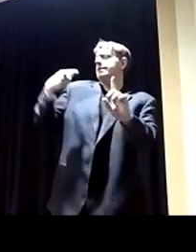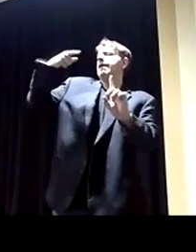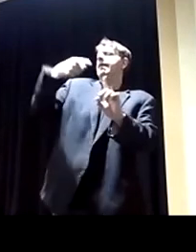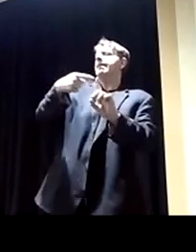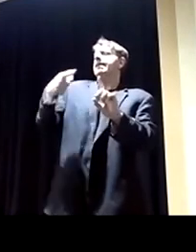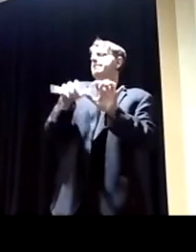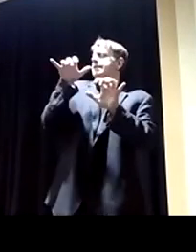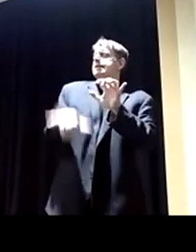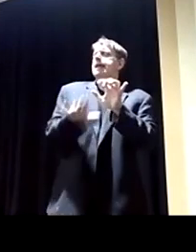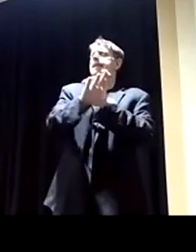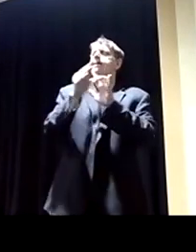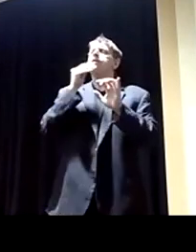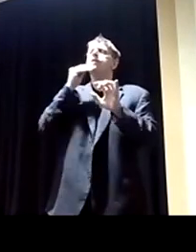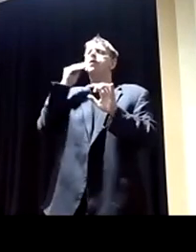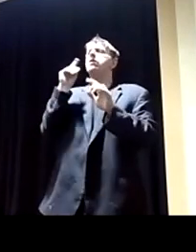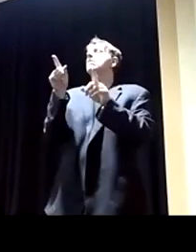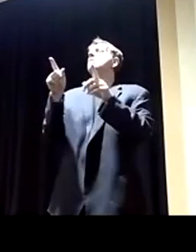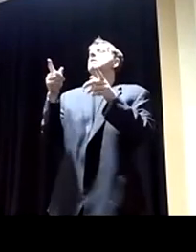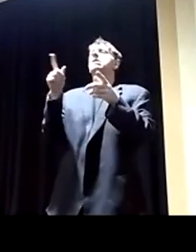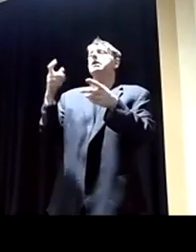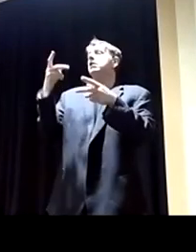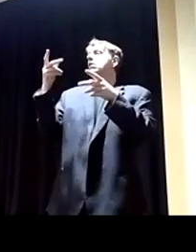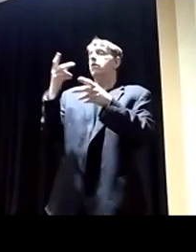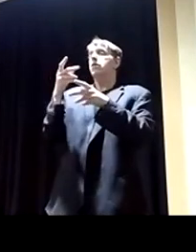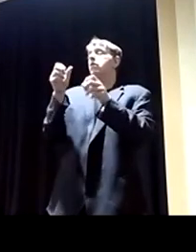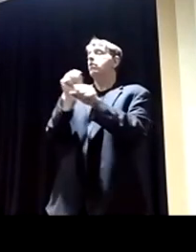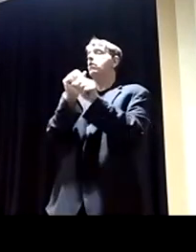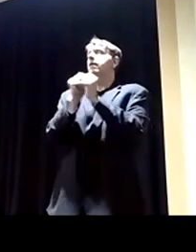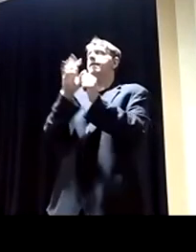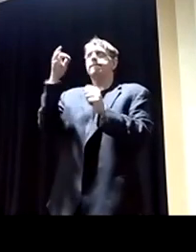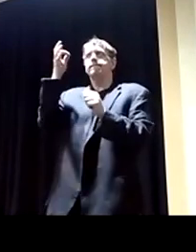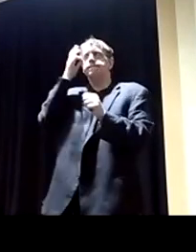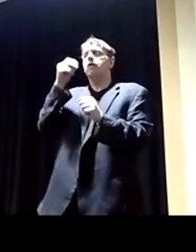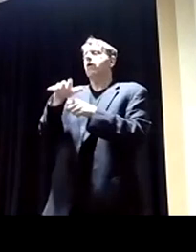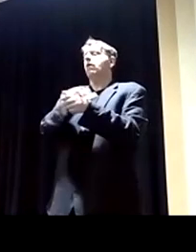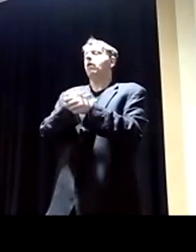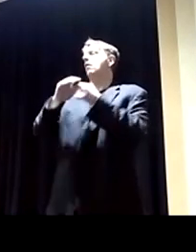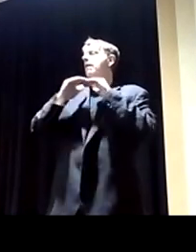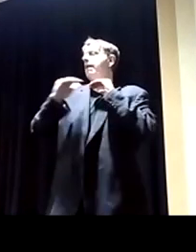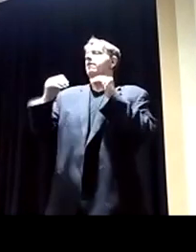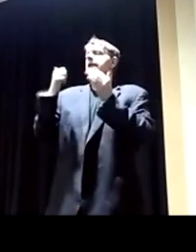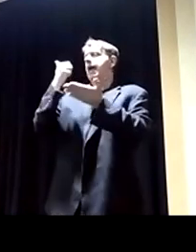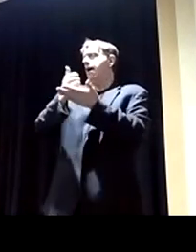do need to work at the federal and local level to deal with this. Thank you. Congressman Malatton?